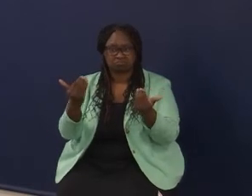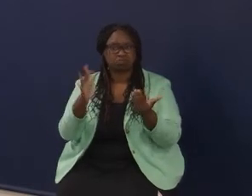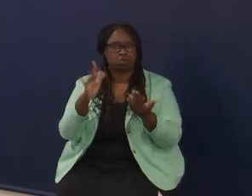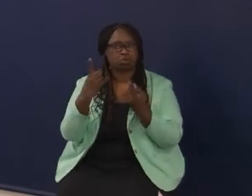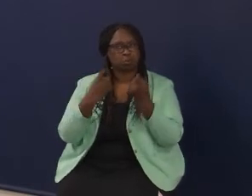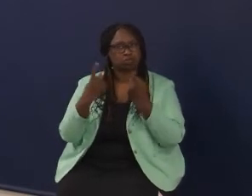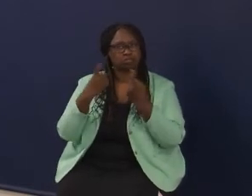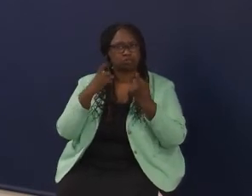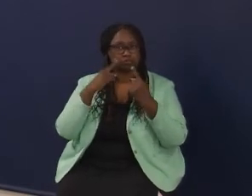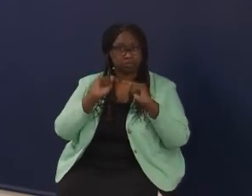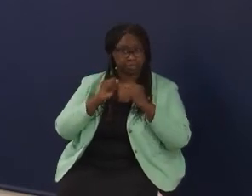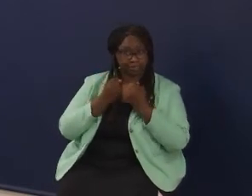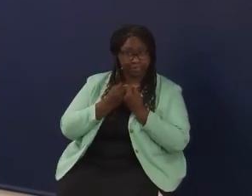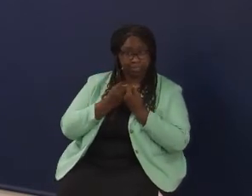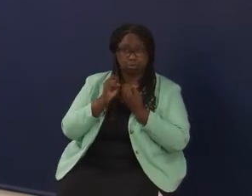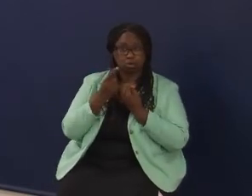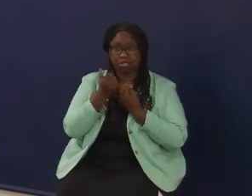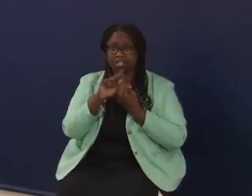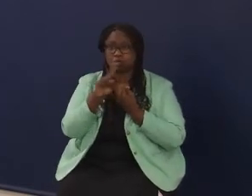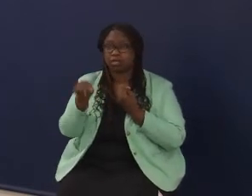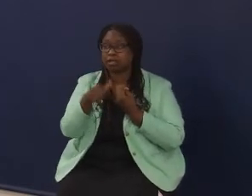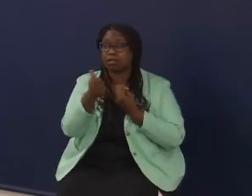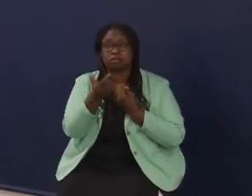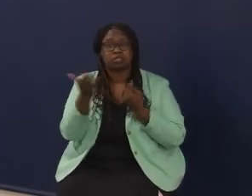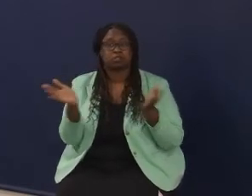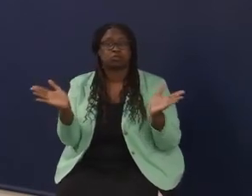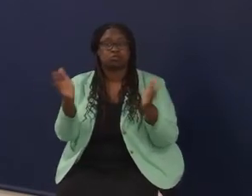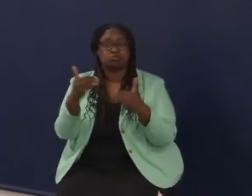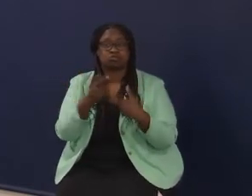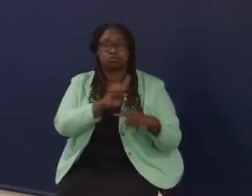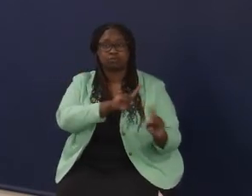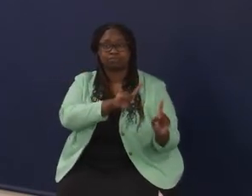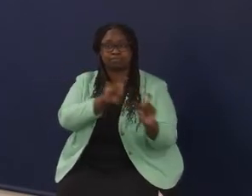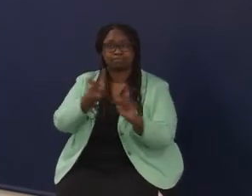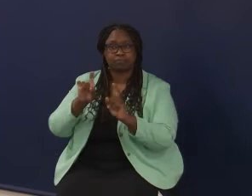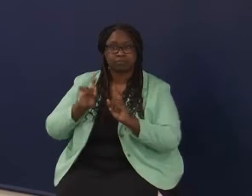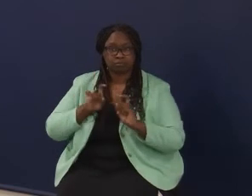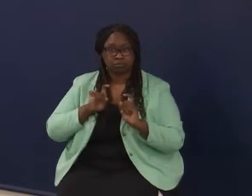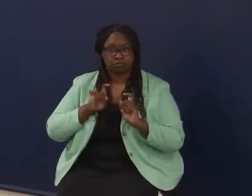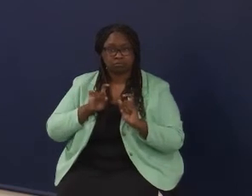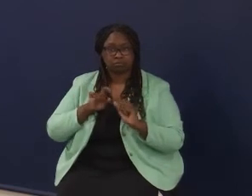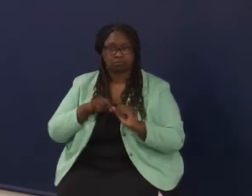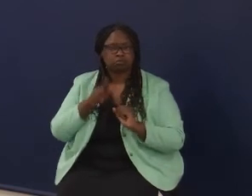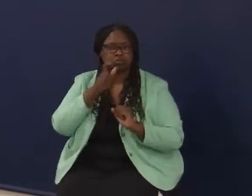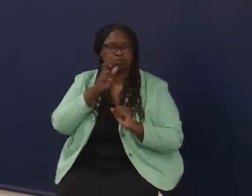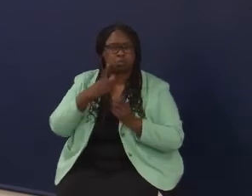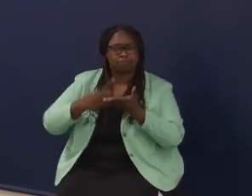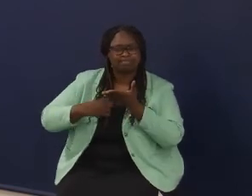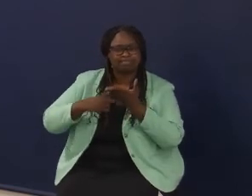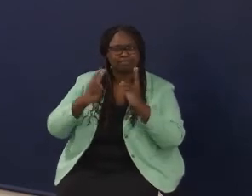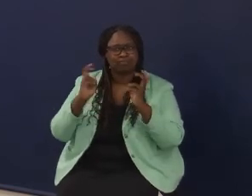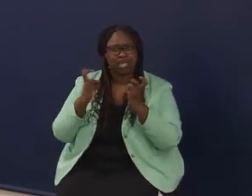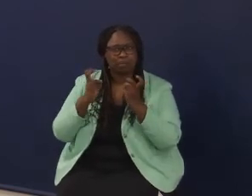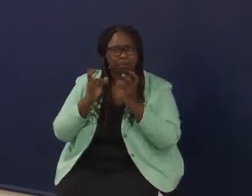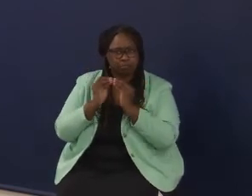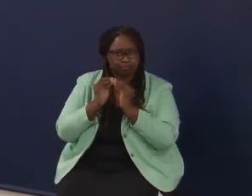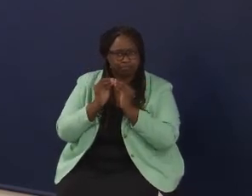for our team or anyone else in the room who would like to discuss this topic further.